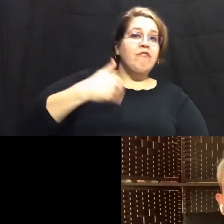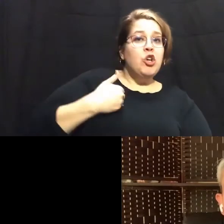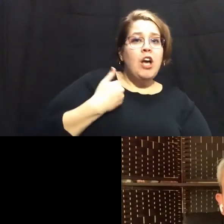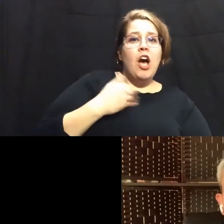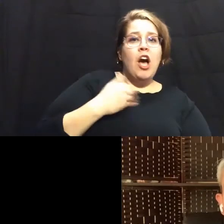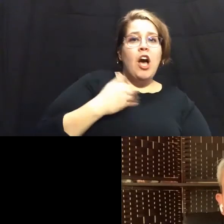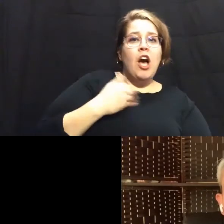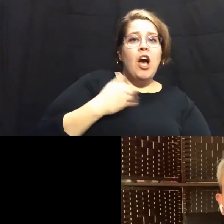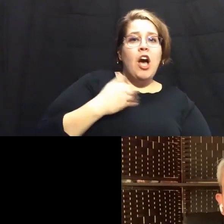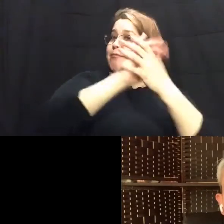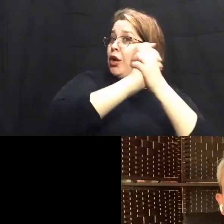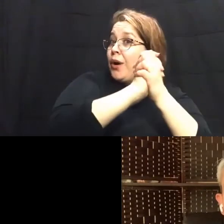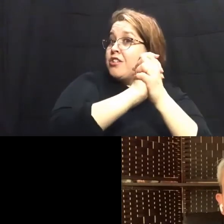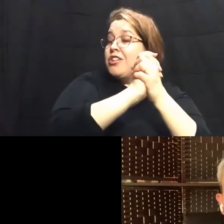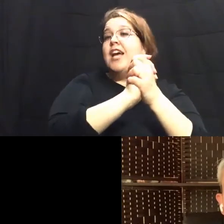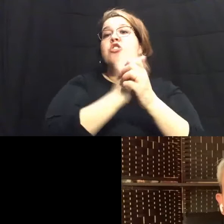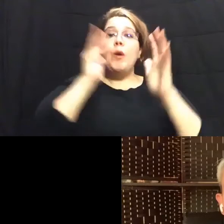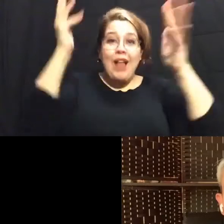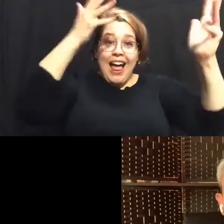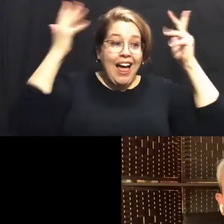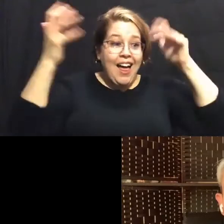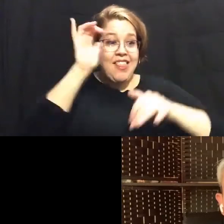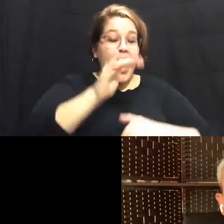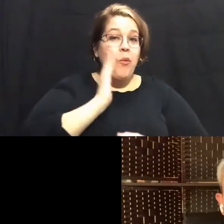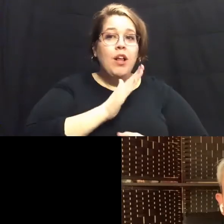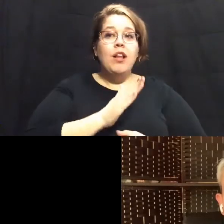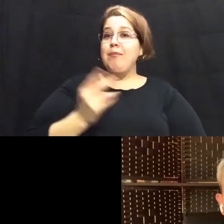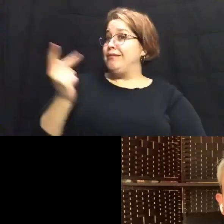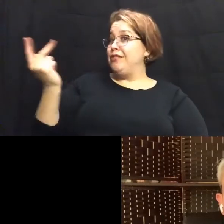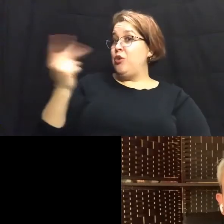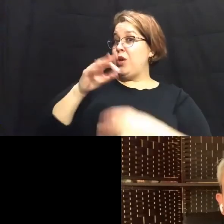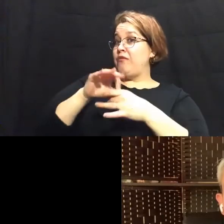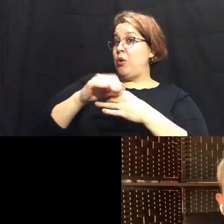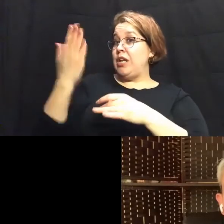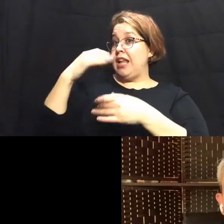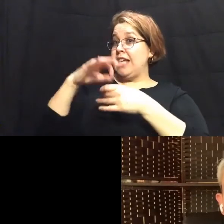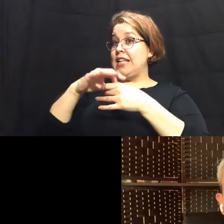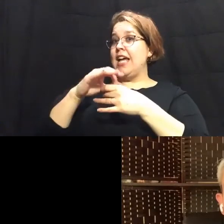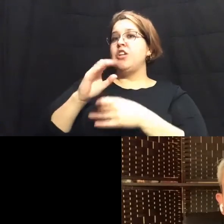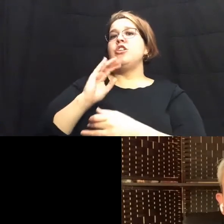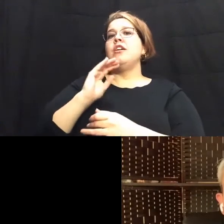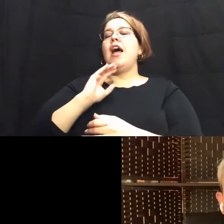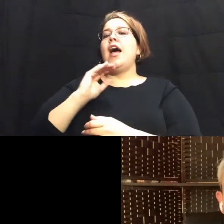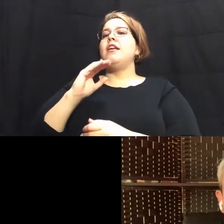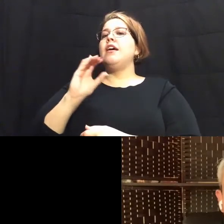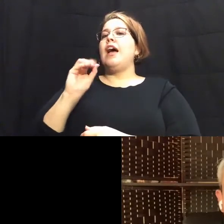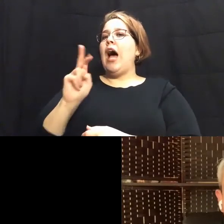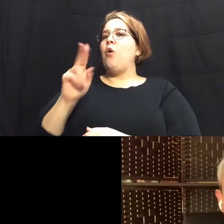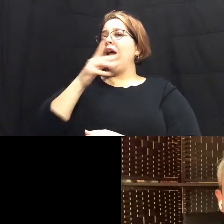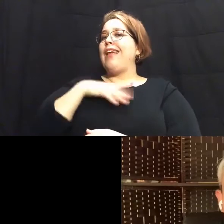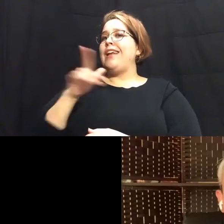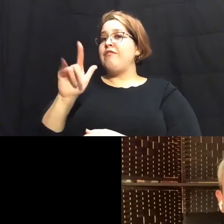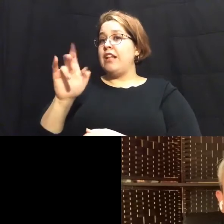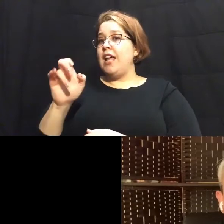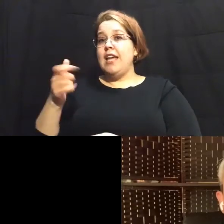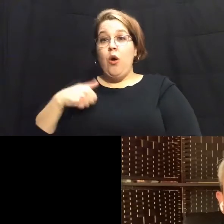congratulations will make a big deal of it mayor you and i voted in the last election at our lady of the lake and we were there as young